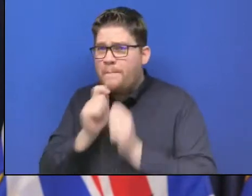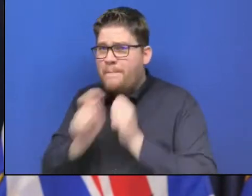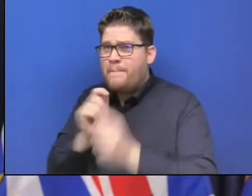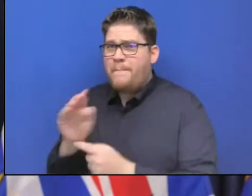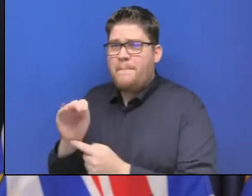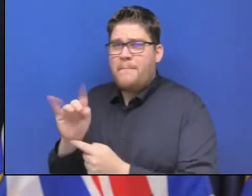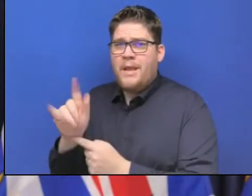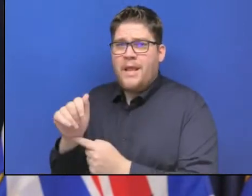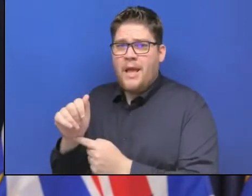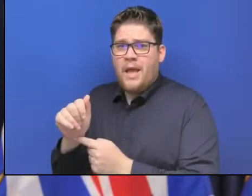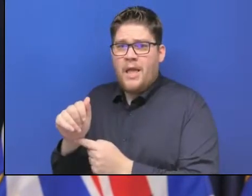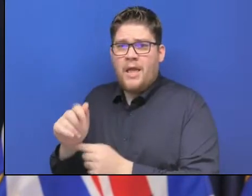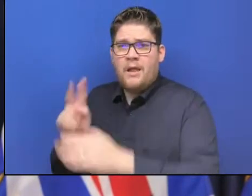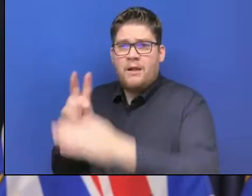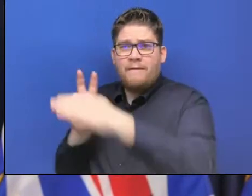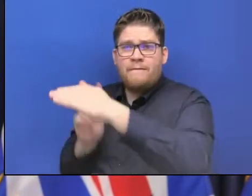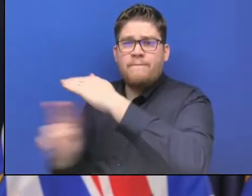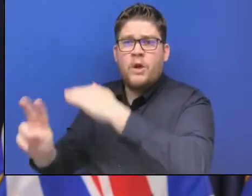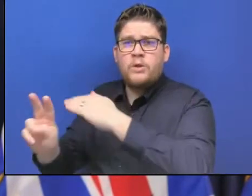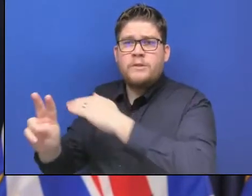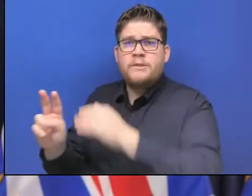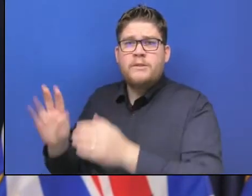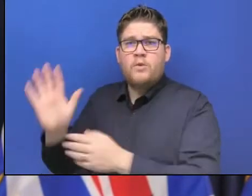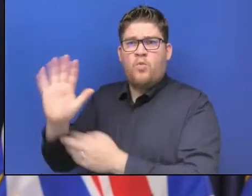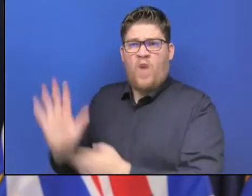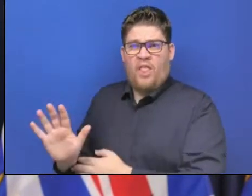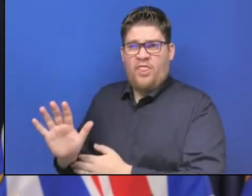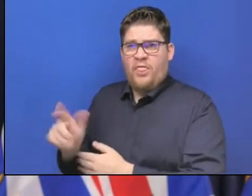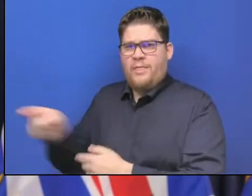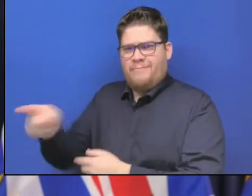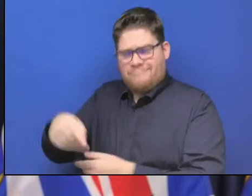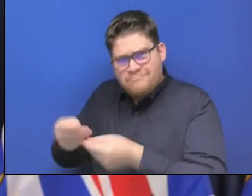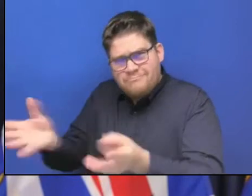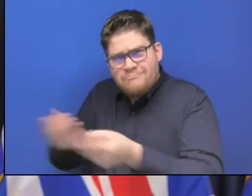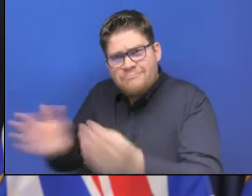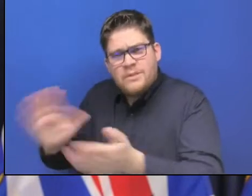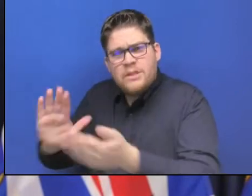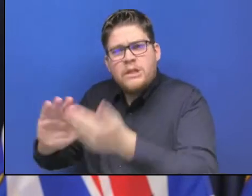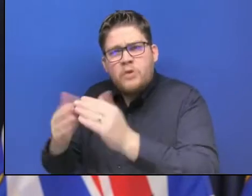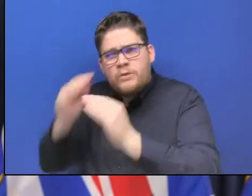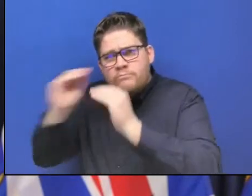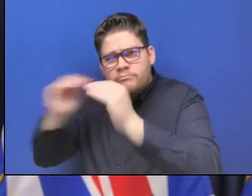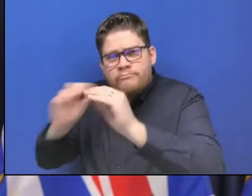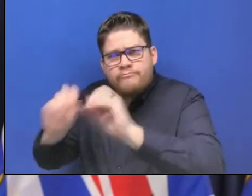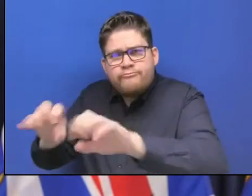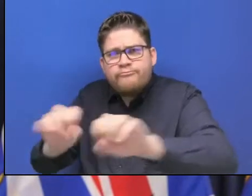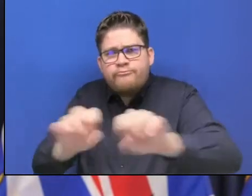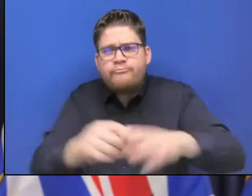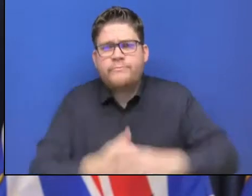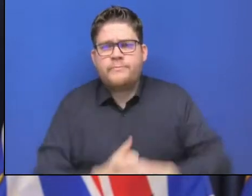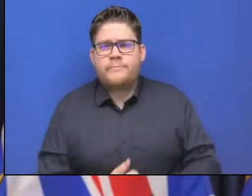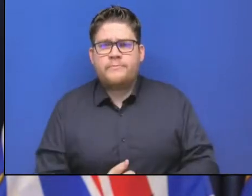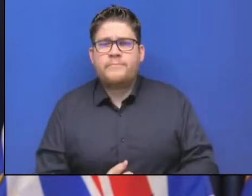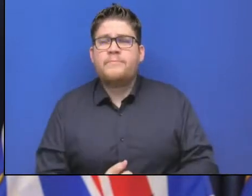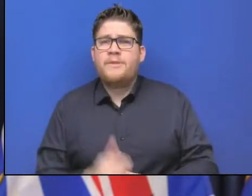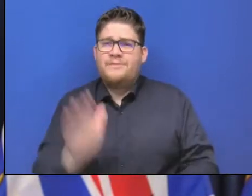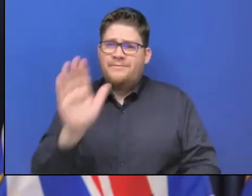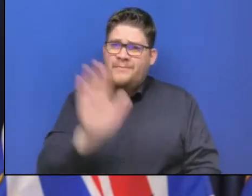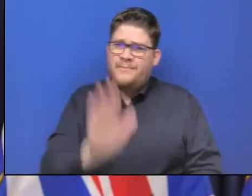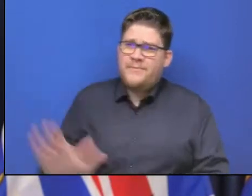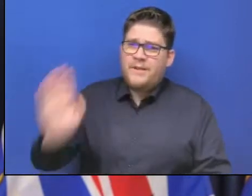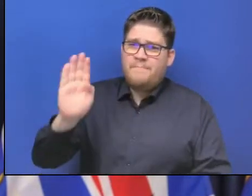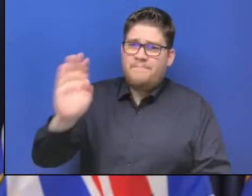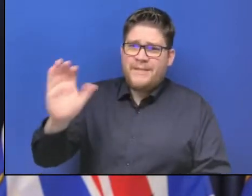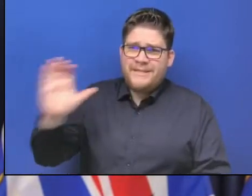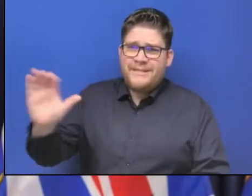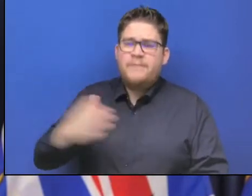province. And to all British Columbians, remember to be vigilant, prepared and calm and